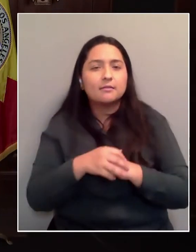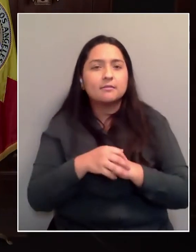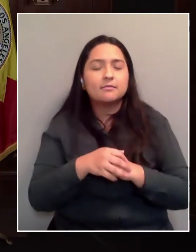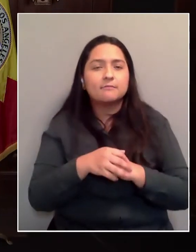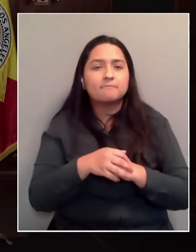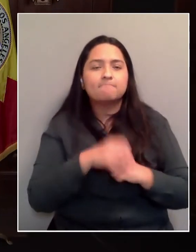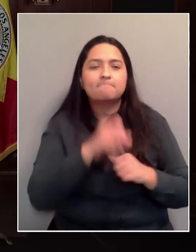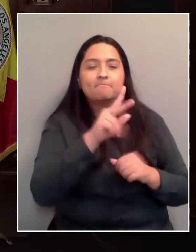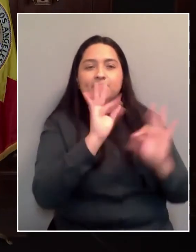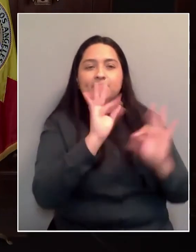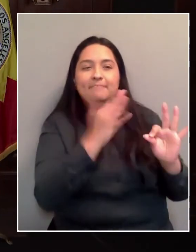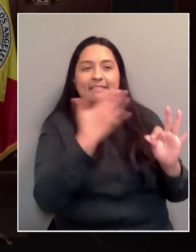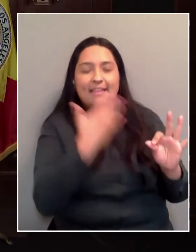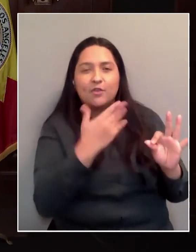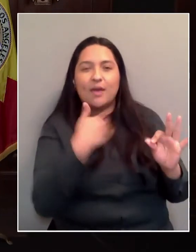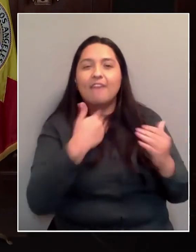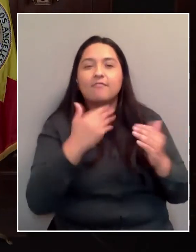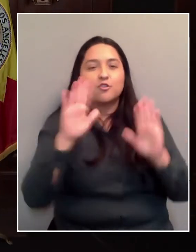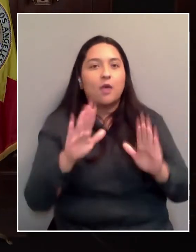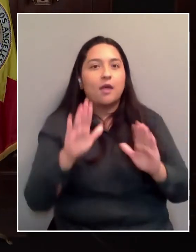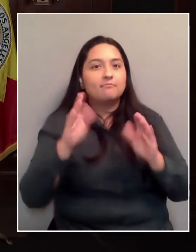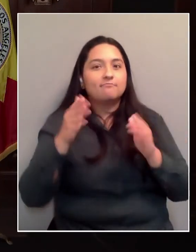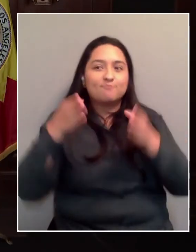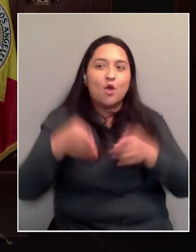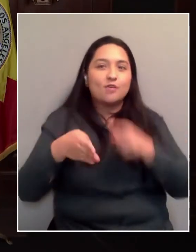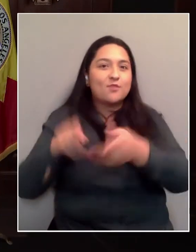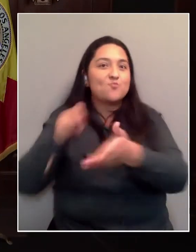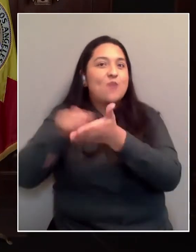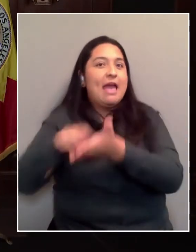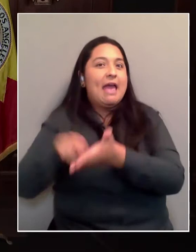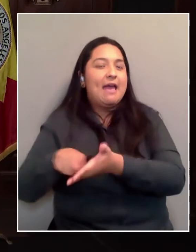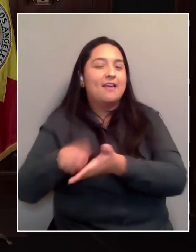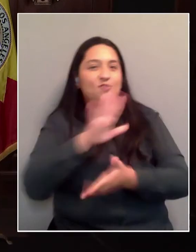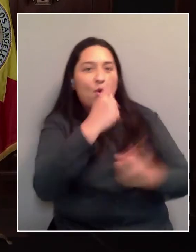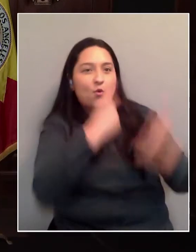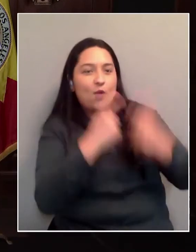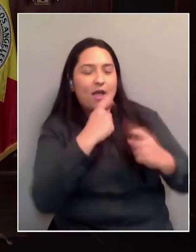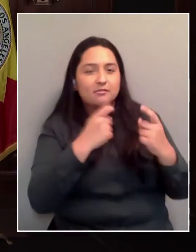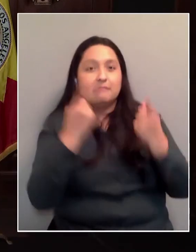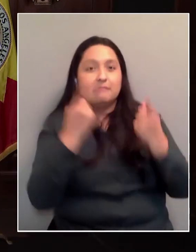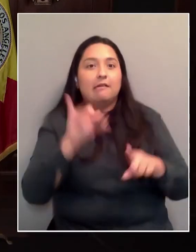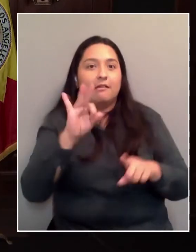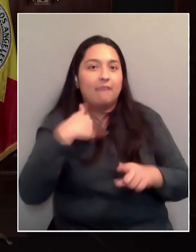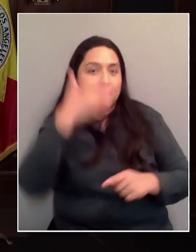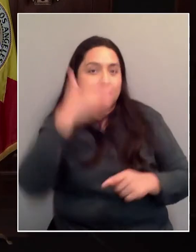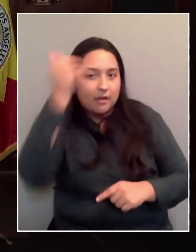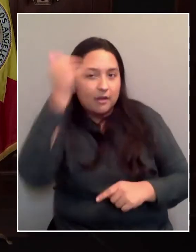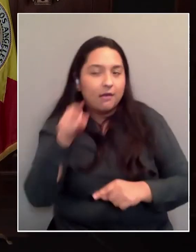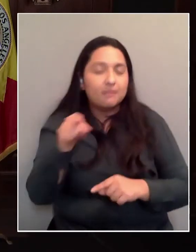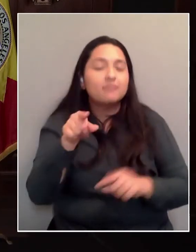down in case I forget. So with the project room key, it's in the hundreds, comfortably 300